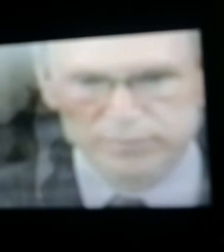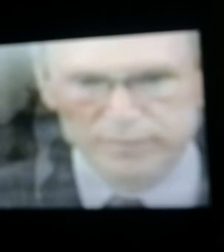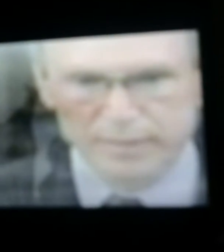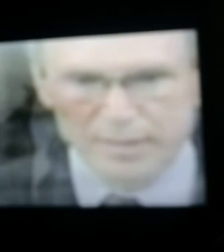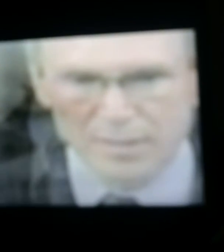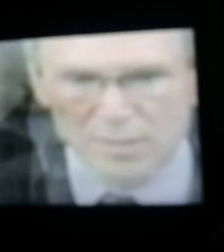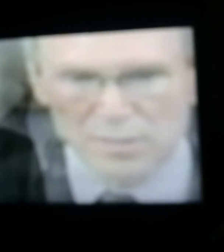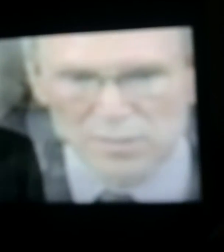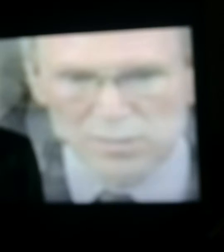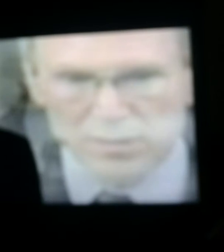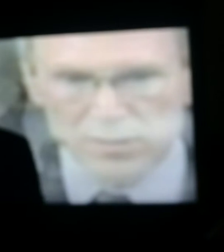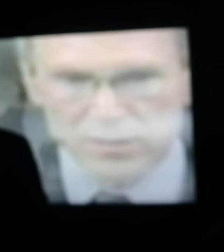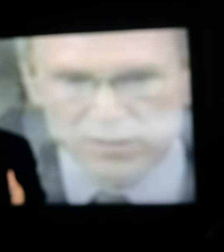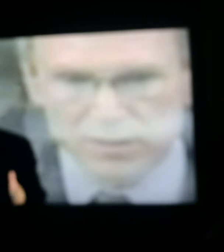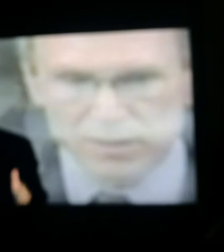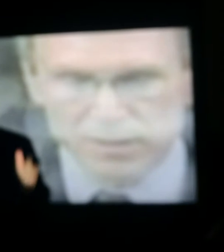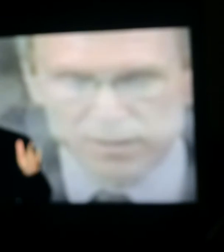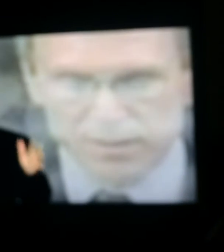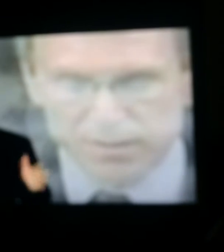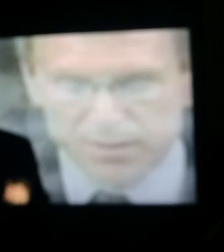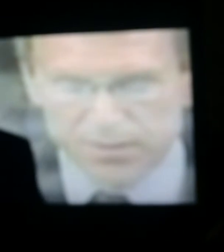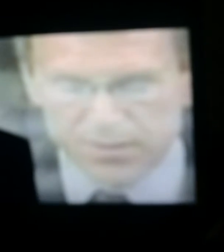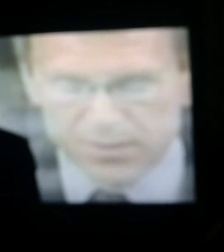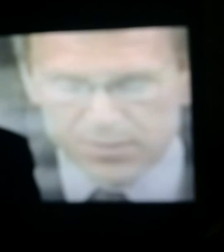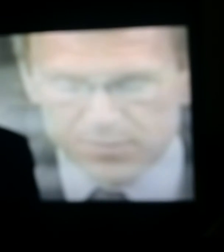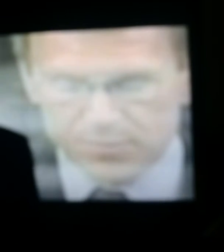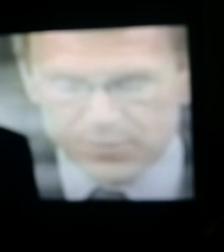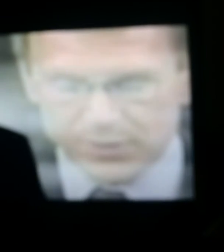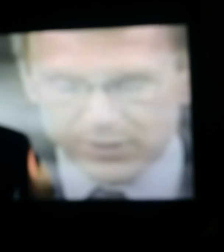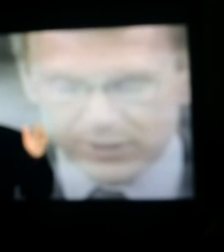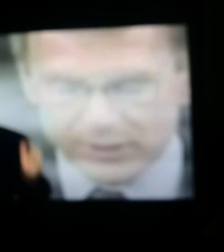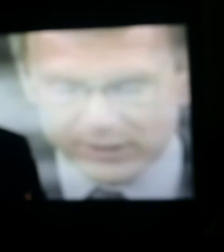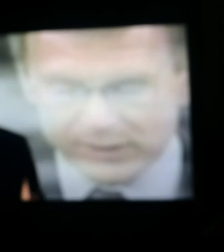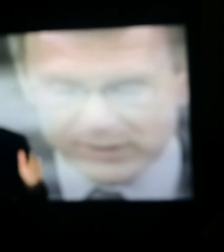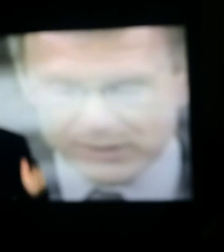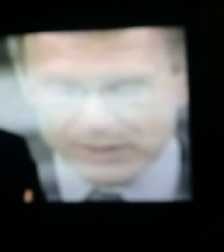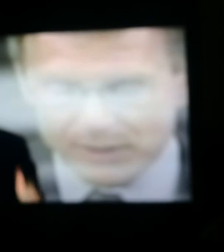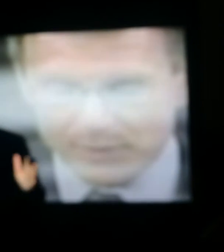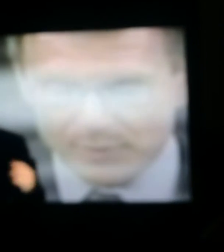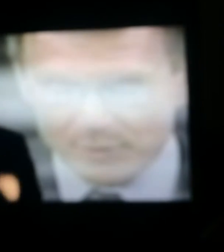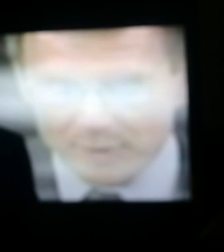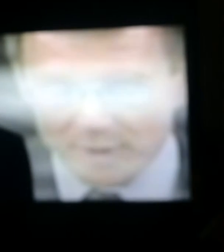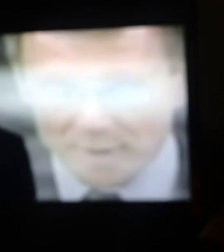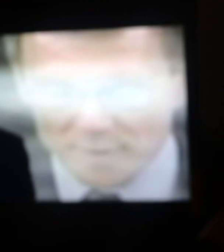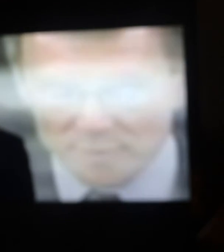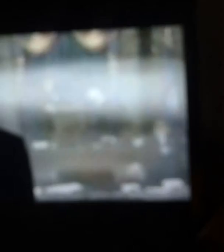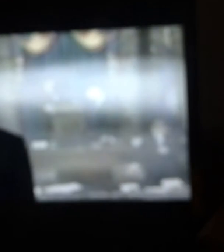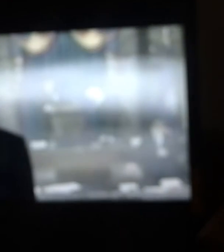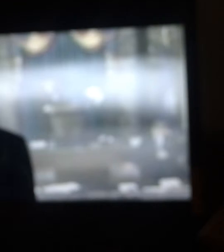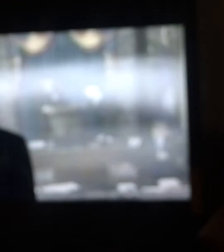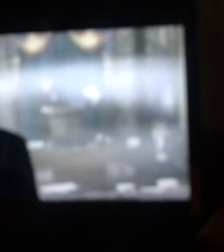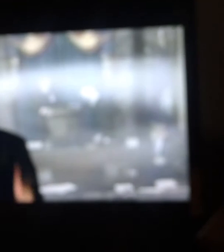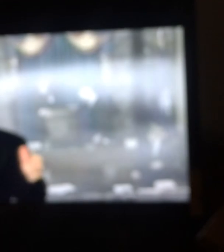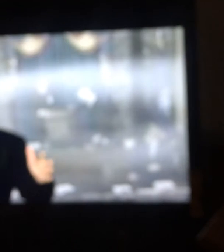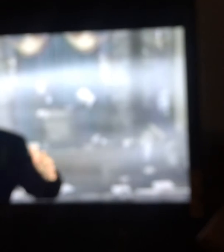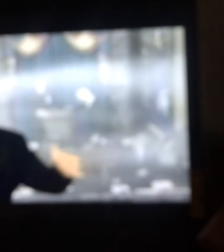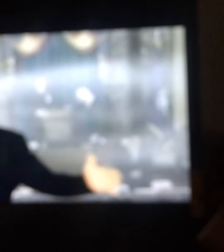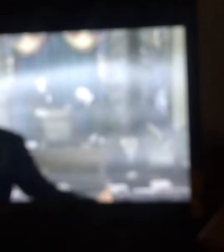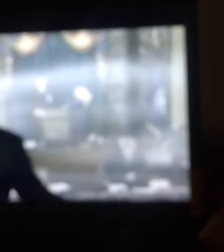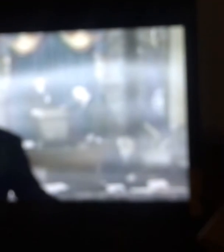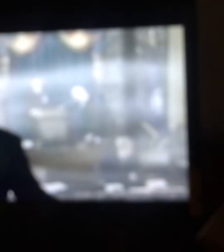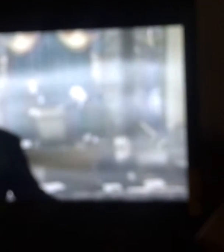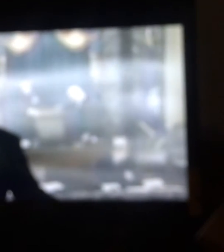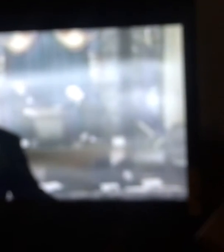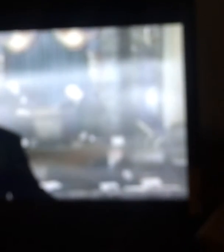Daschle. He gets up to the podium on Capitol Hill the morning after 9-11, and gathered